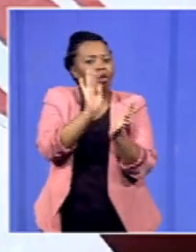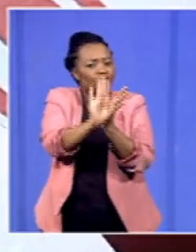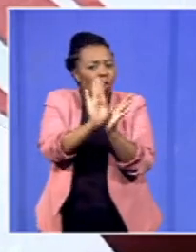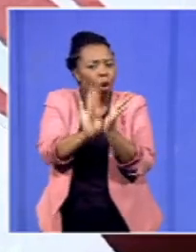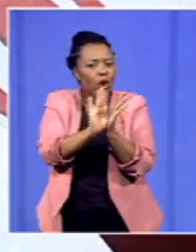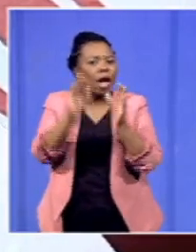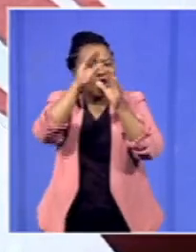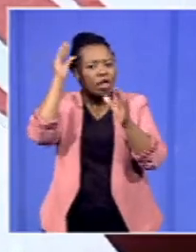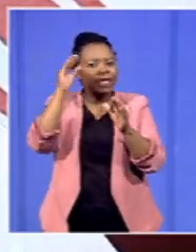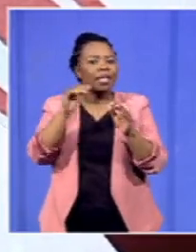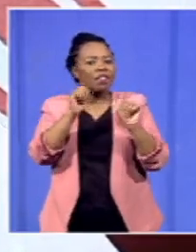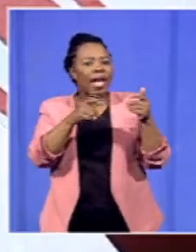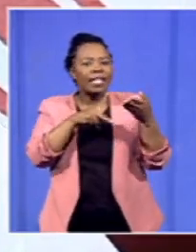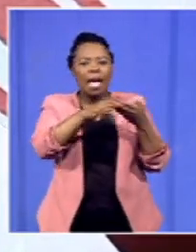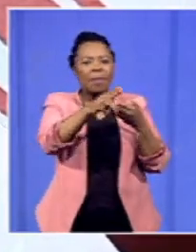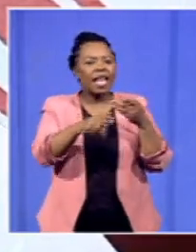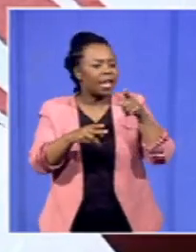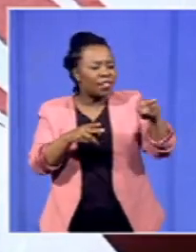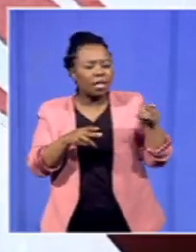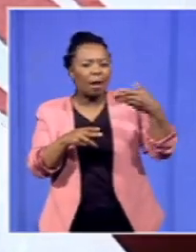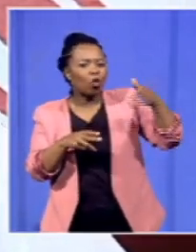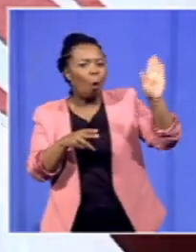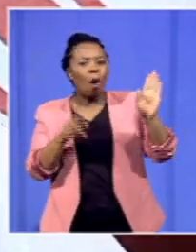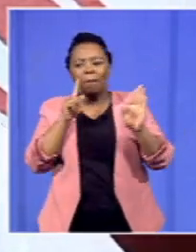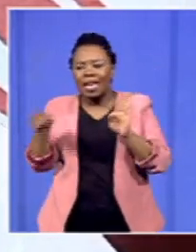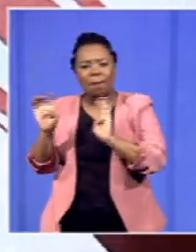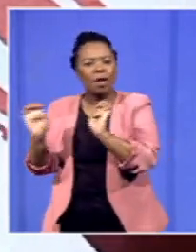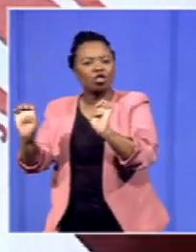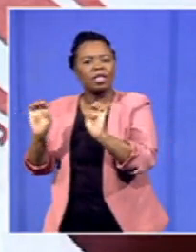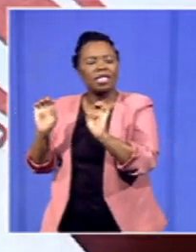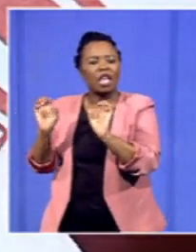letting others go does not make sense at all. Thanks.